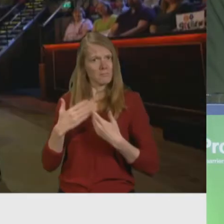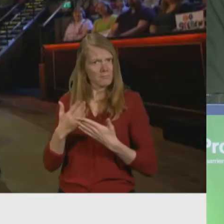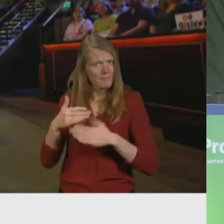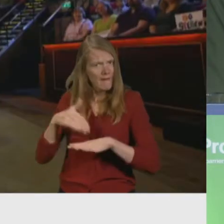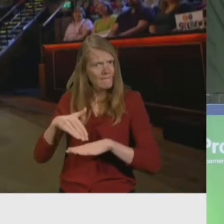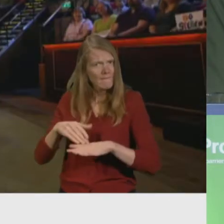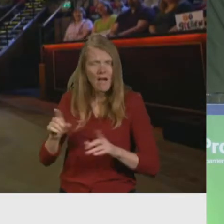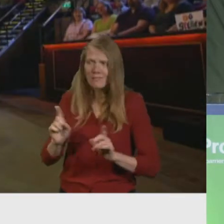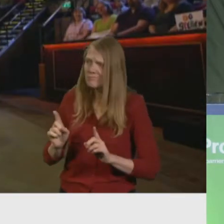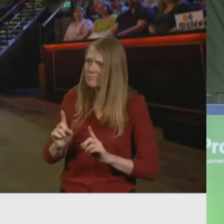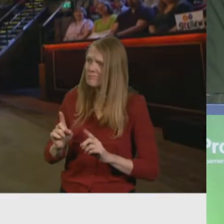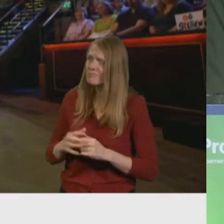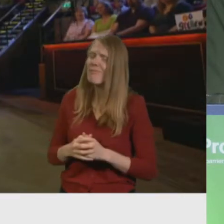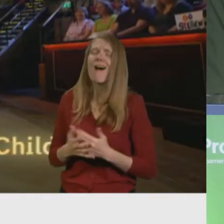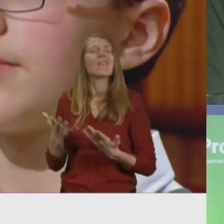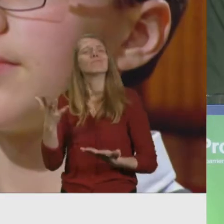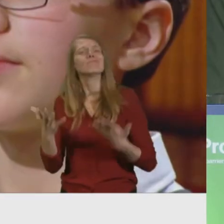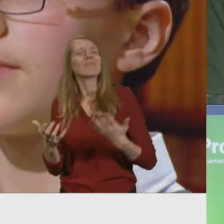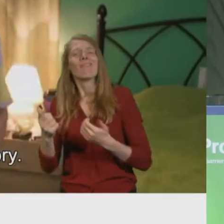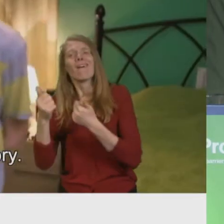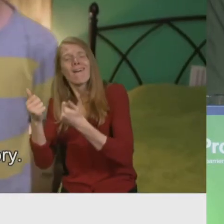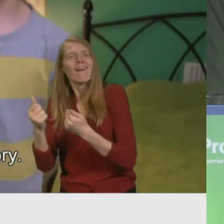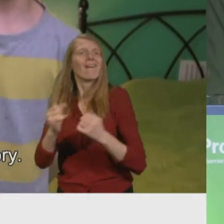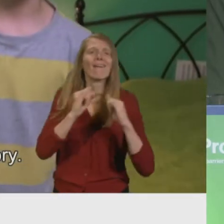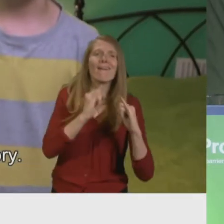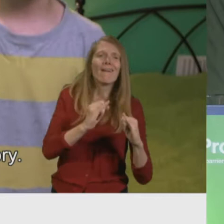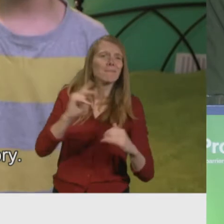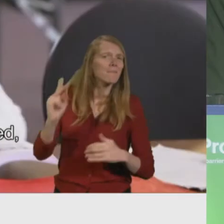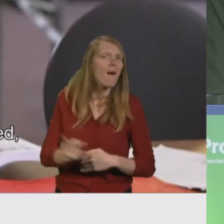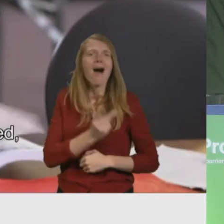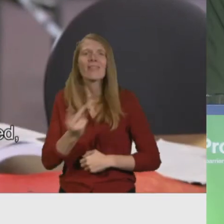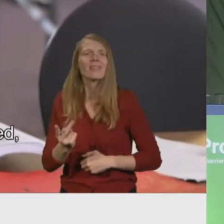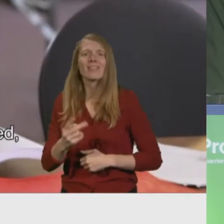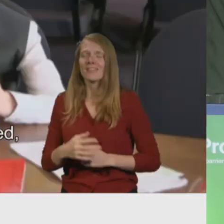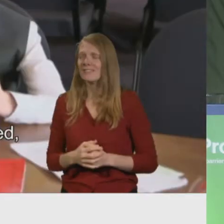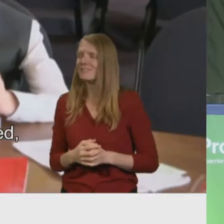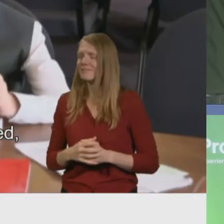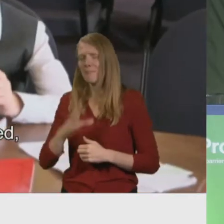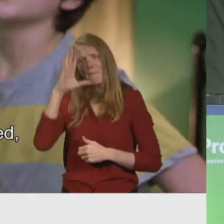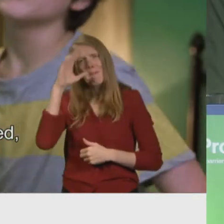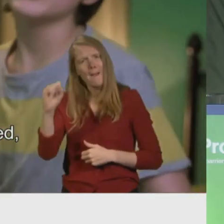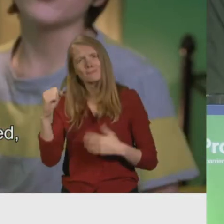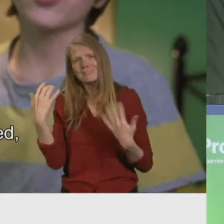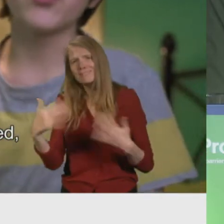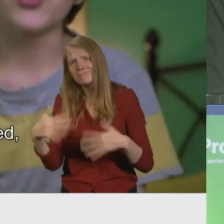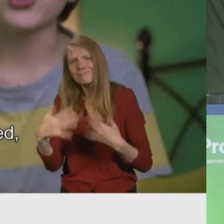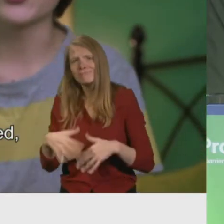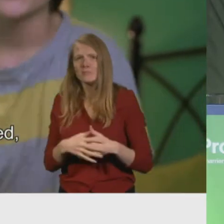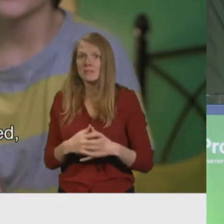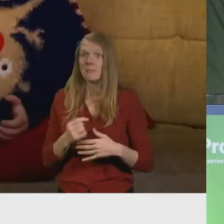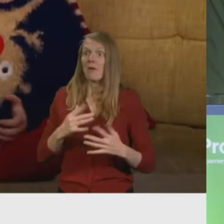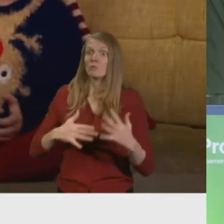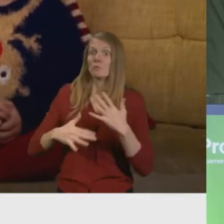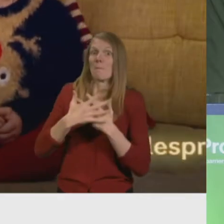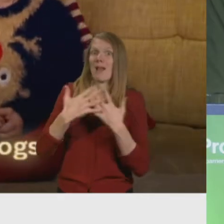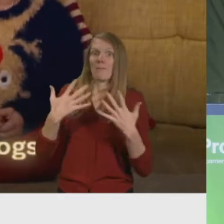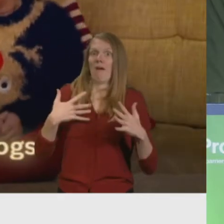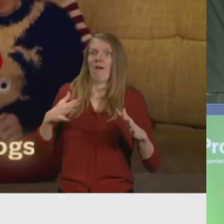It's worked as both an advantage and a disadvantage. It gives me great memory. If things are too crowded, I will just swim up.